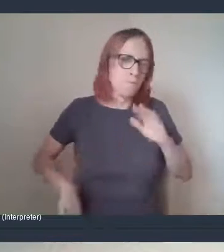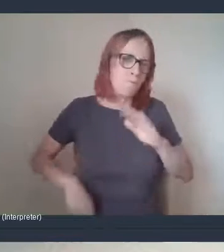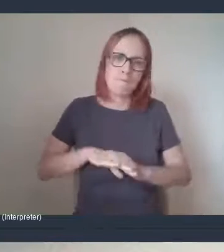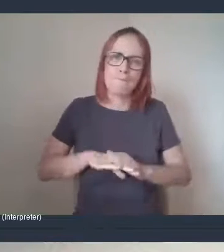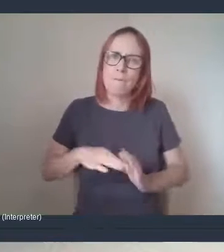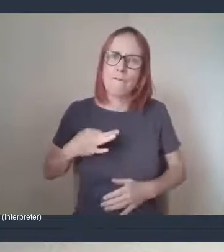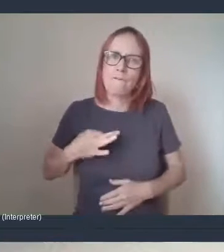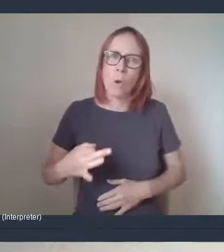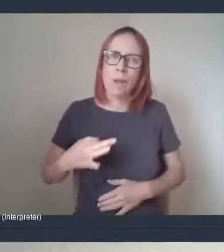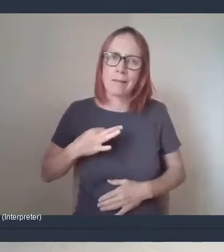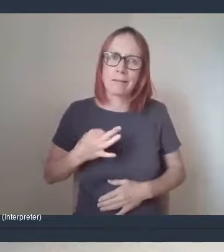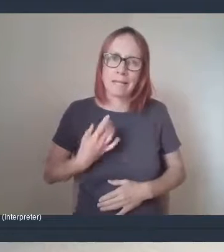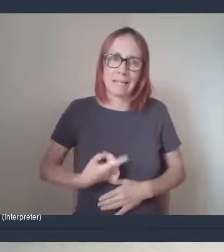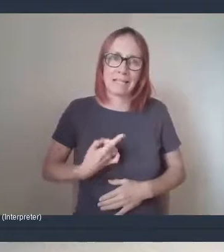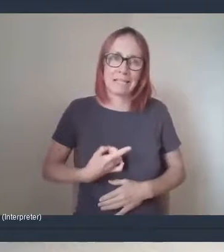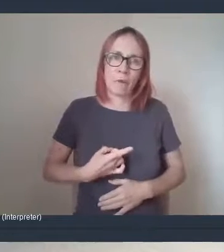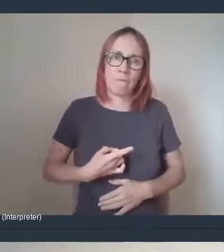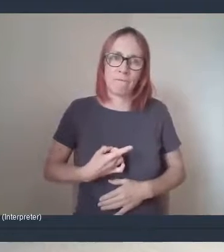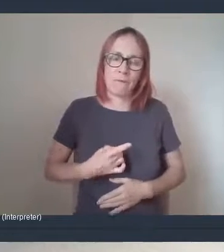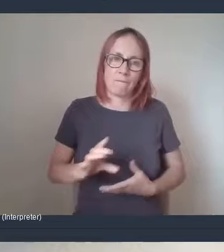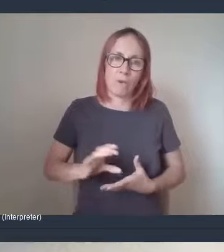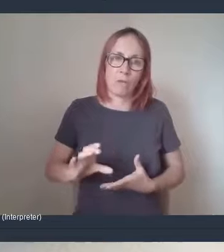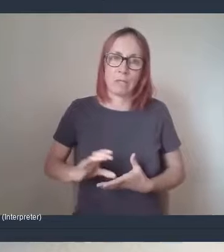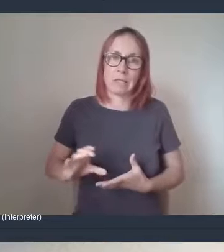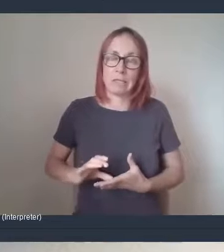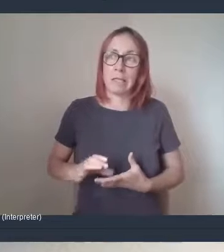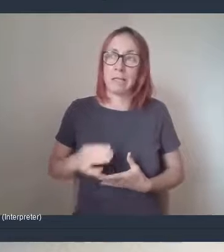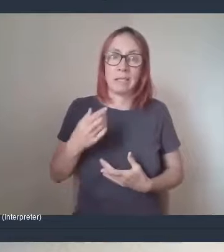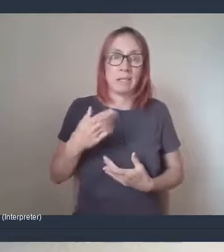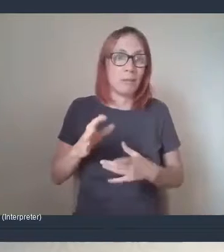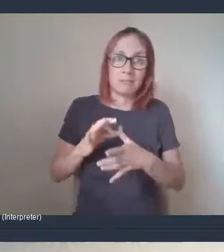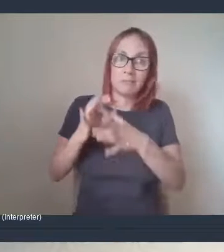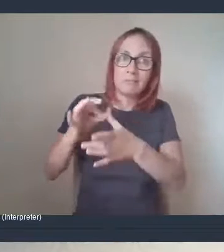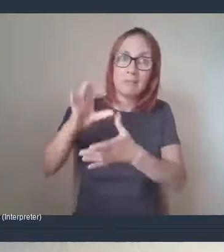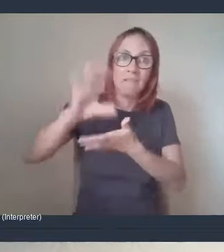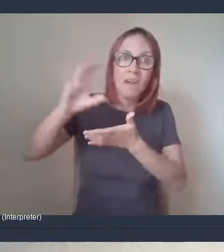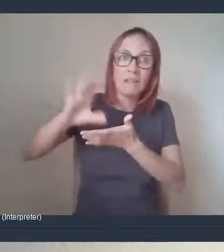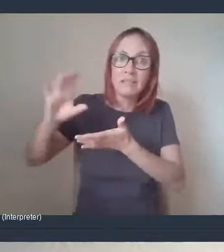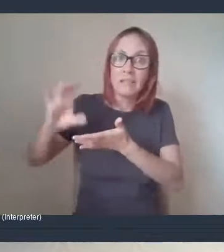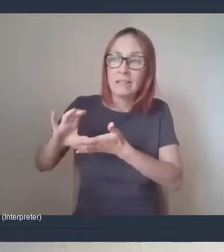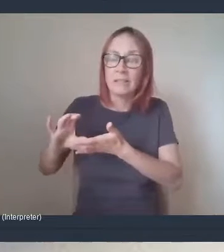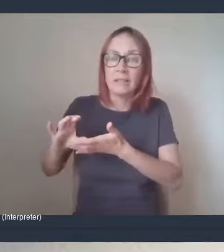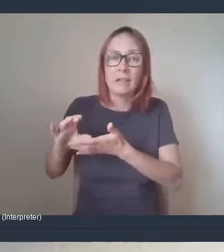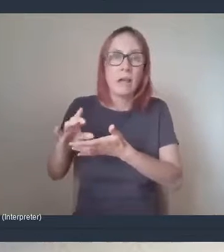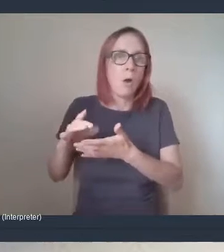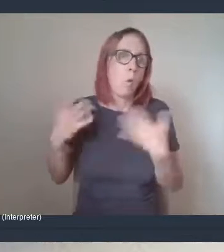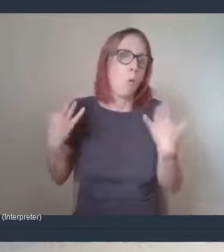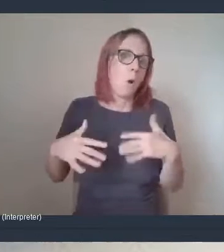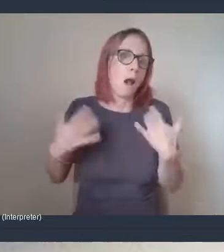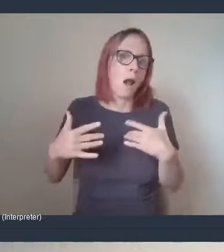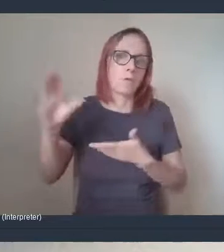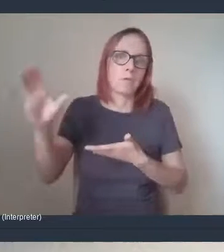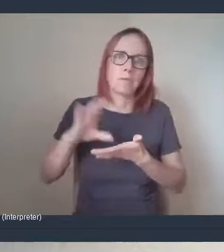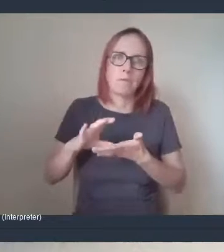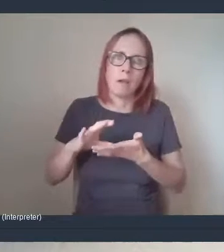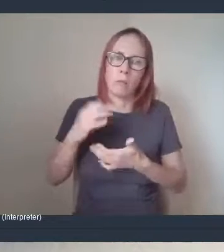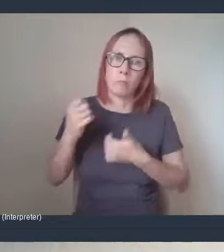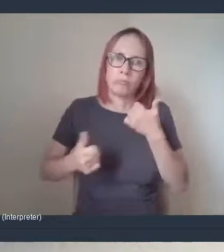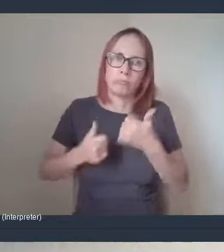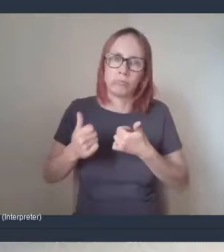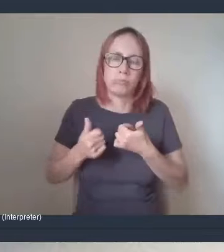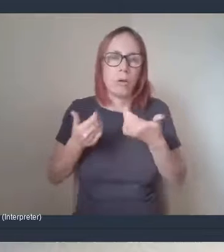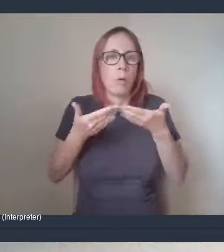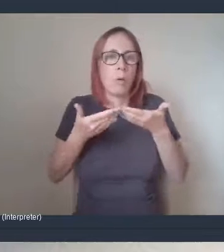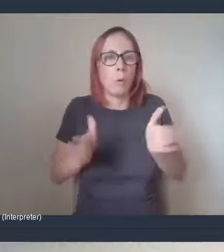self-funded so we applied for funding which was we had an amazing response. We opened up on the 16th of